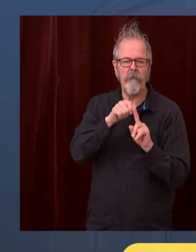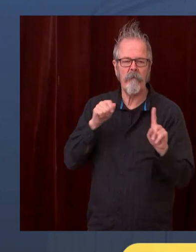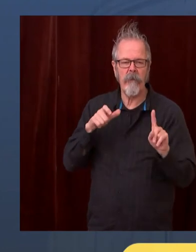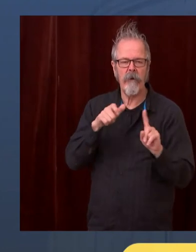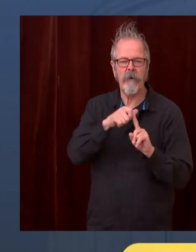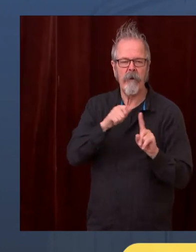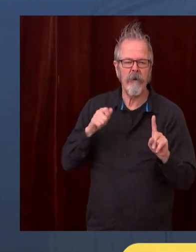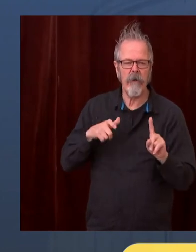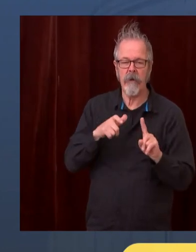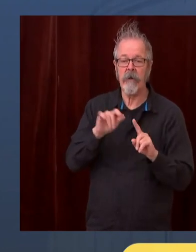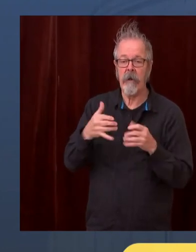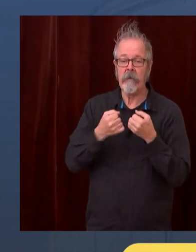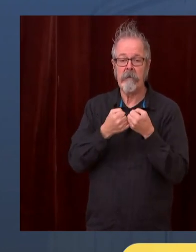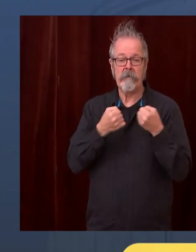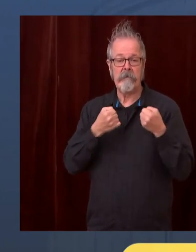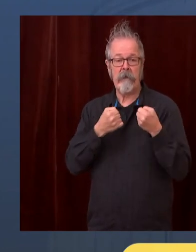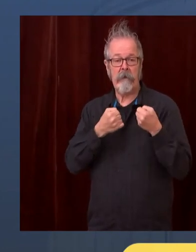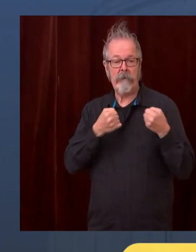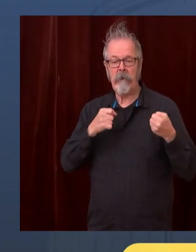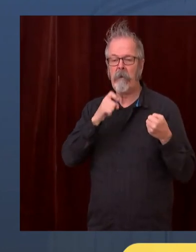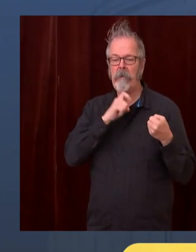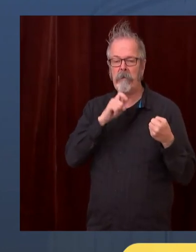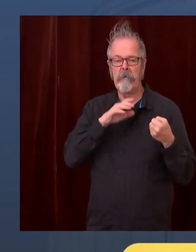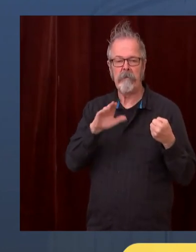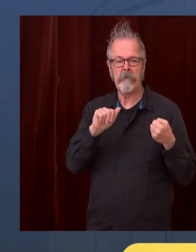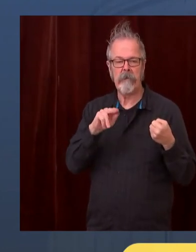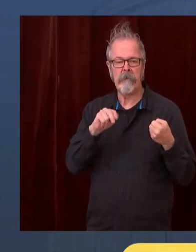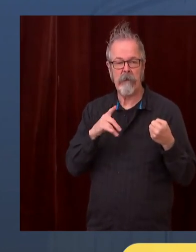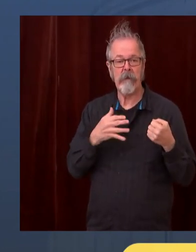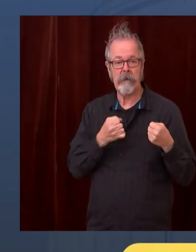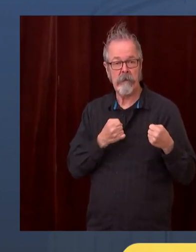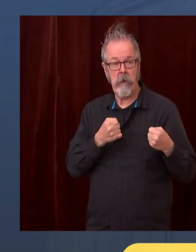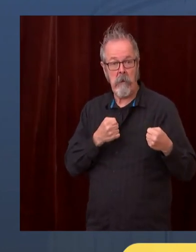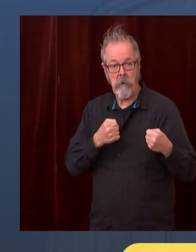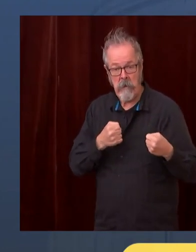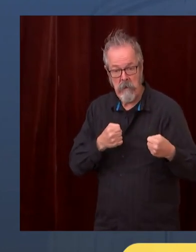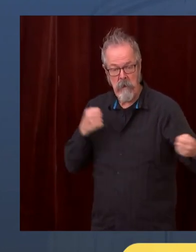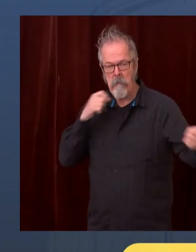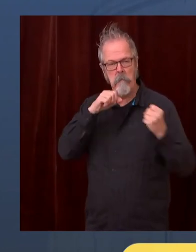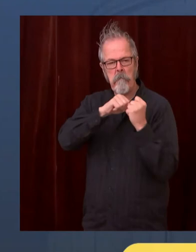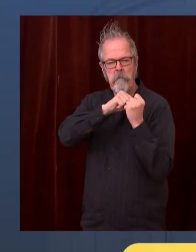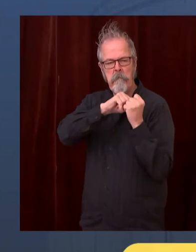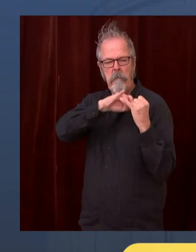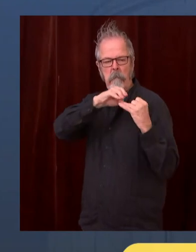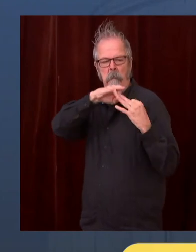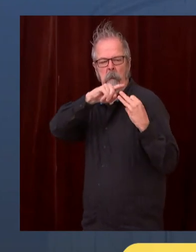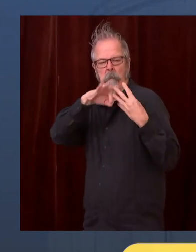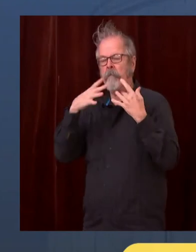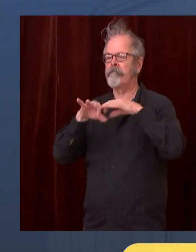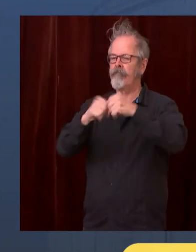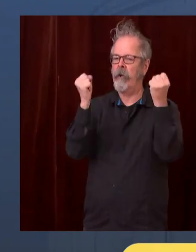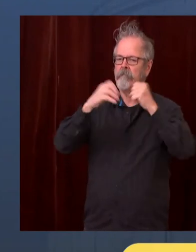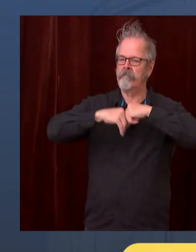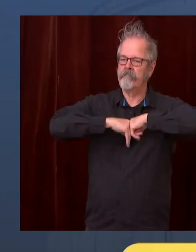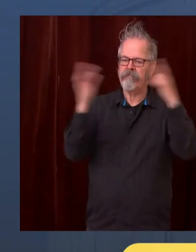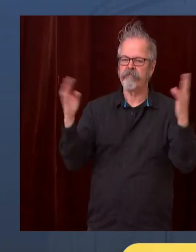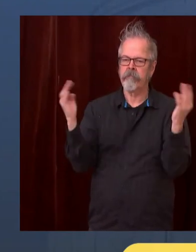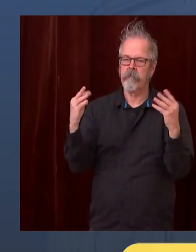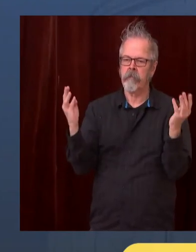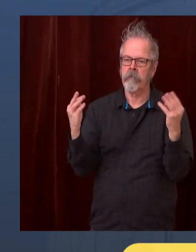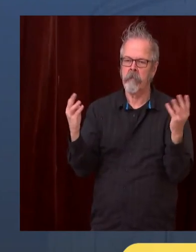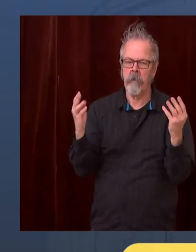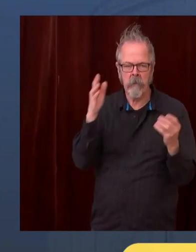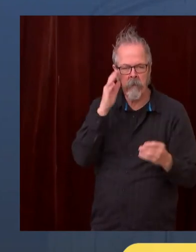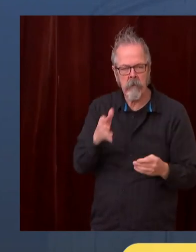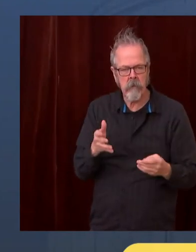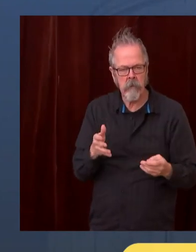challenges we've had is about masks and about, you know, fortunately our governor here eventually came to the